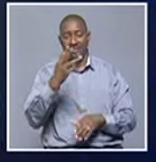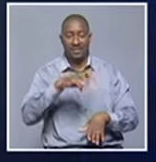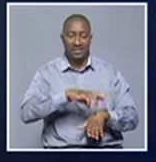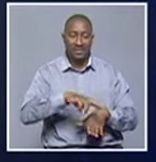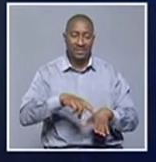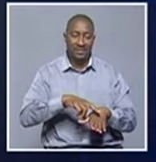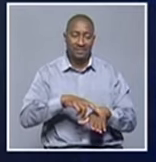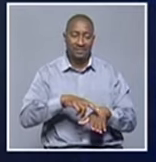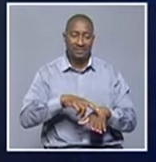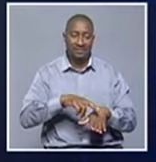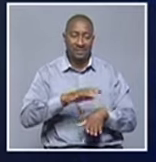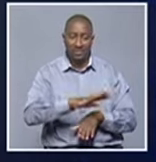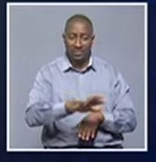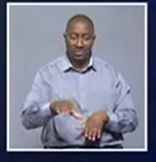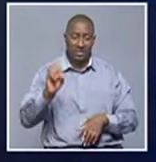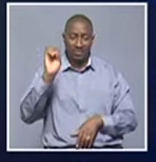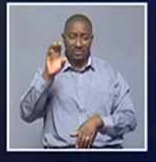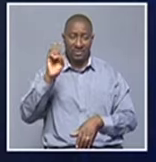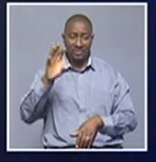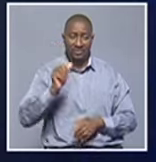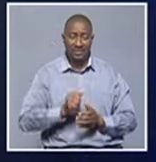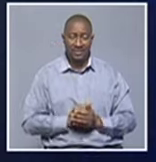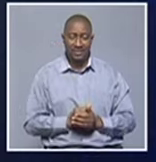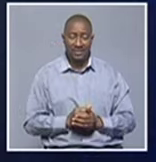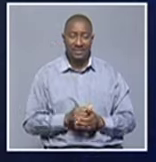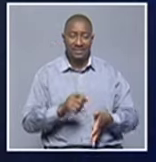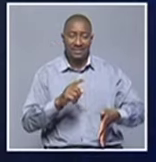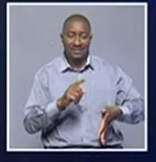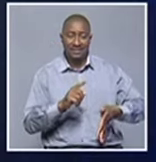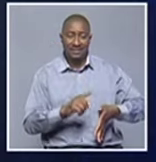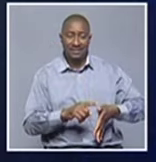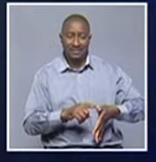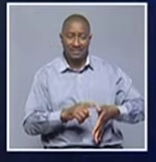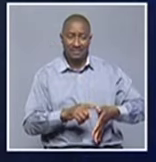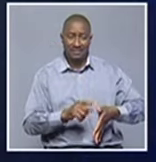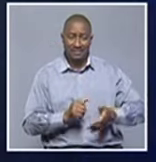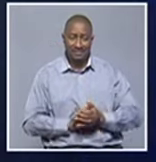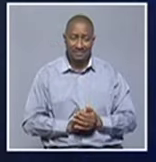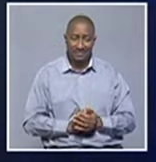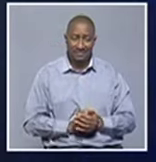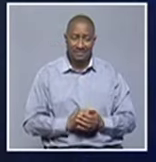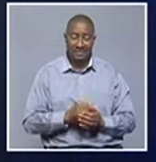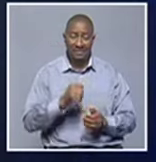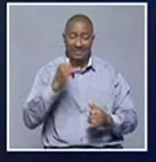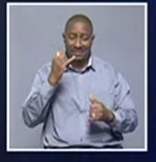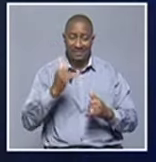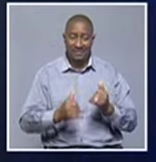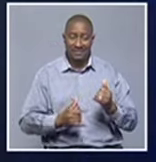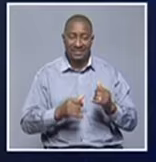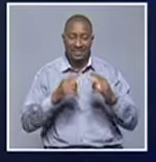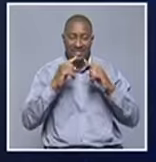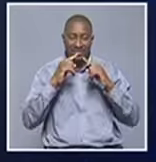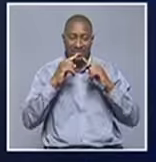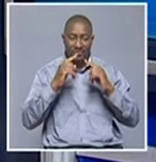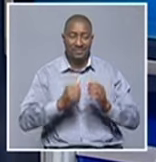oshana there will be in osha cutting and then we'll have it in zambesi that will be in katima and then we'll also have it in kavango in rundu